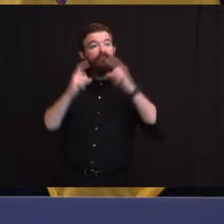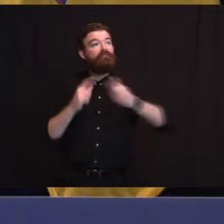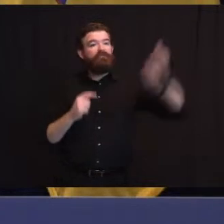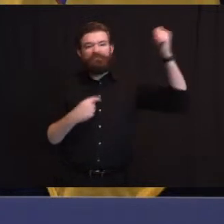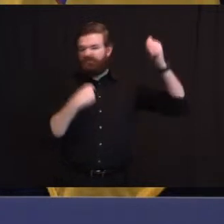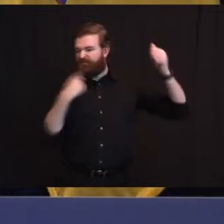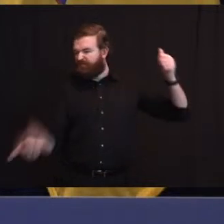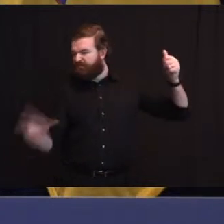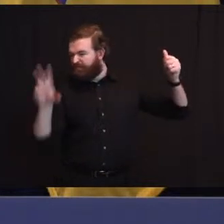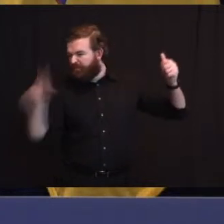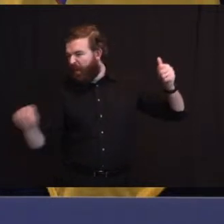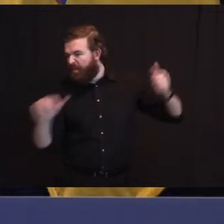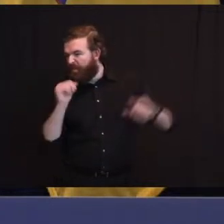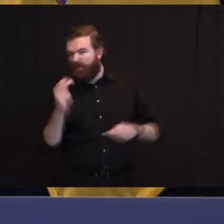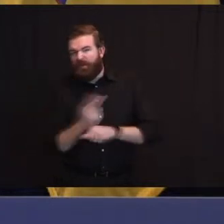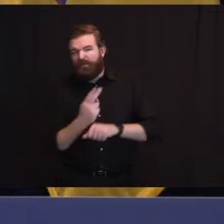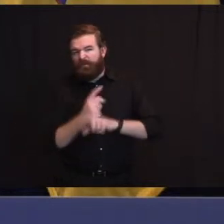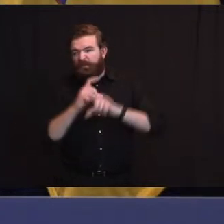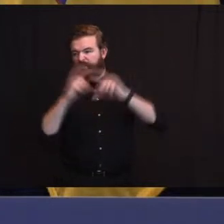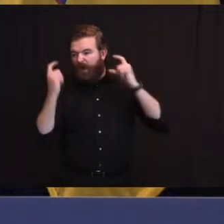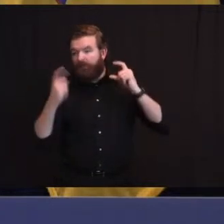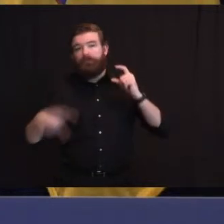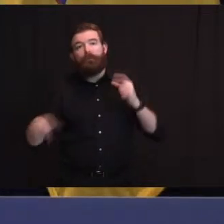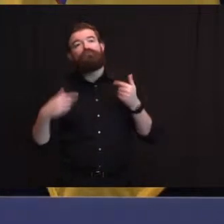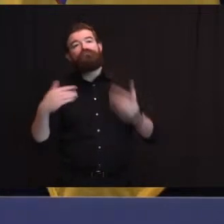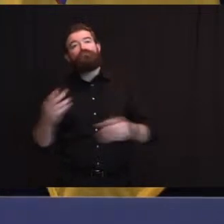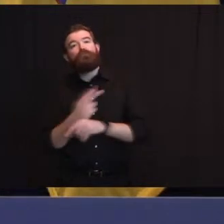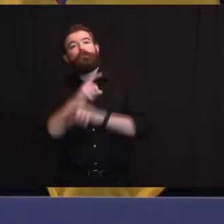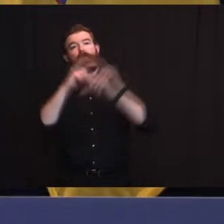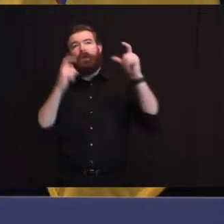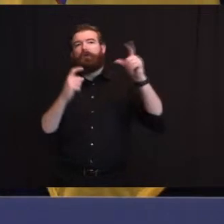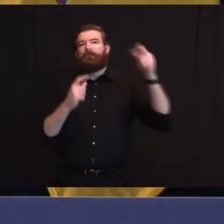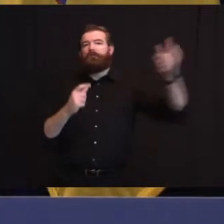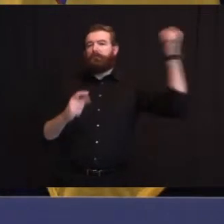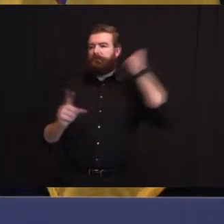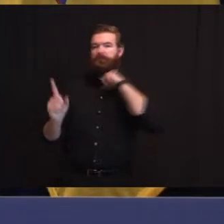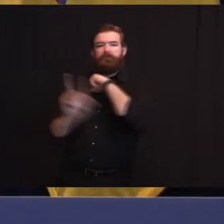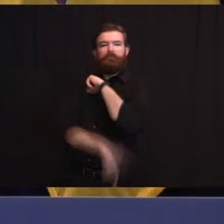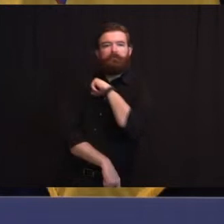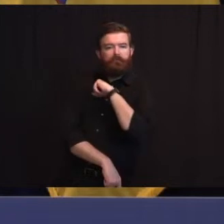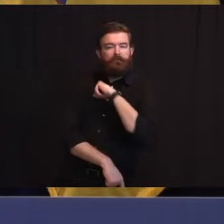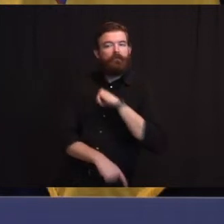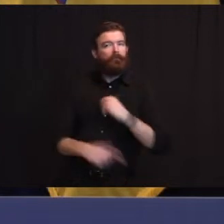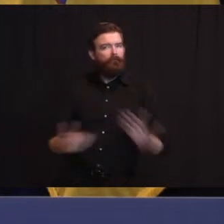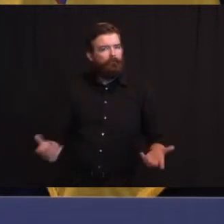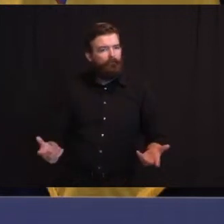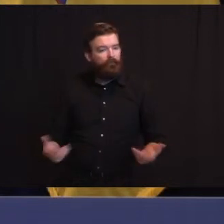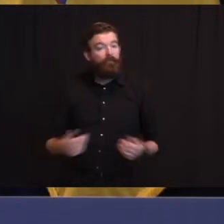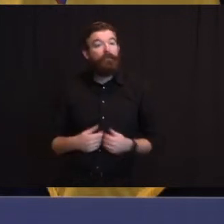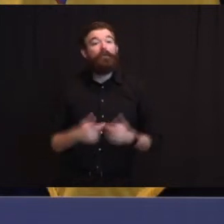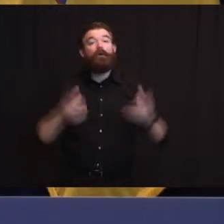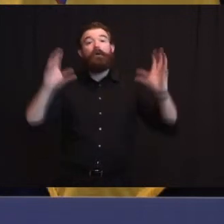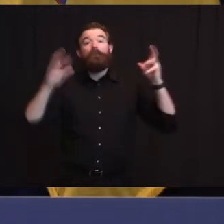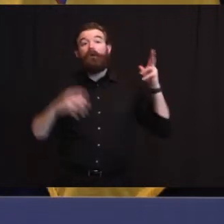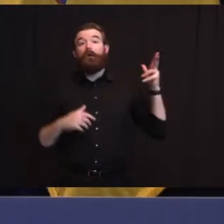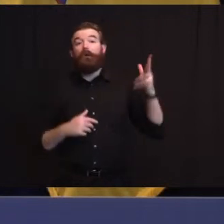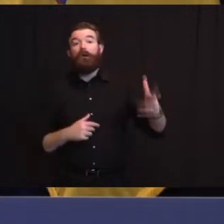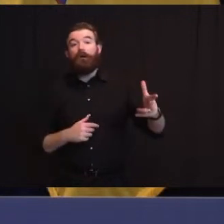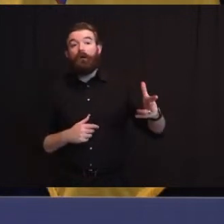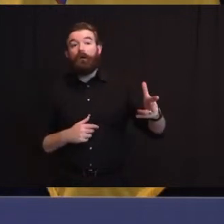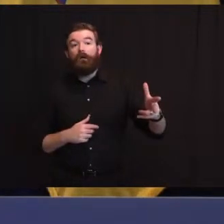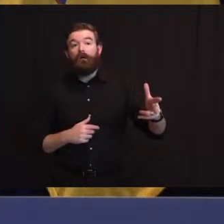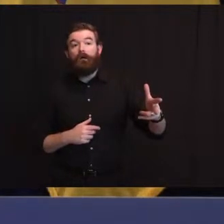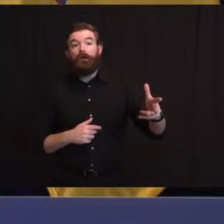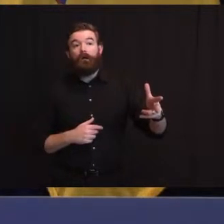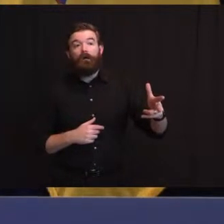emergency workers arriving on ambulances not to wear masks? How does that fit? And lastly, for the colonel, if you have